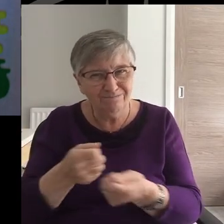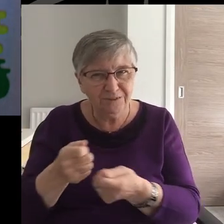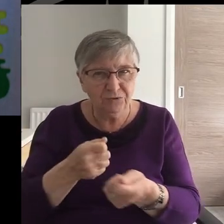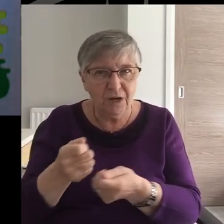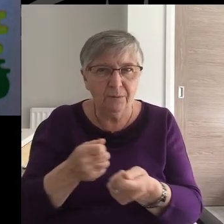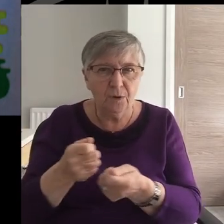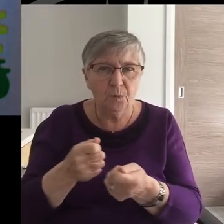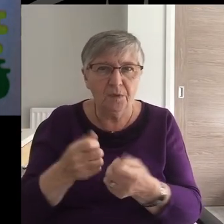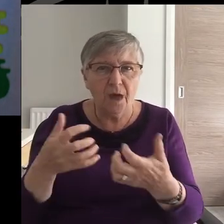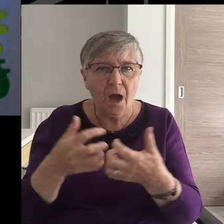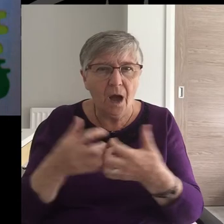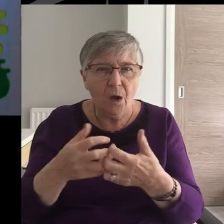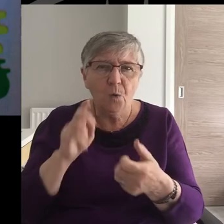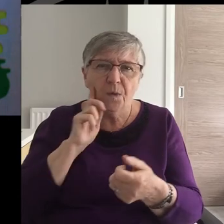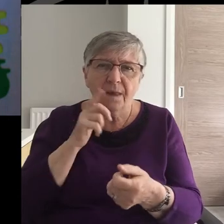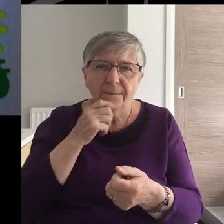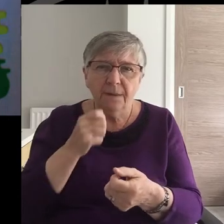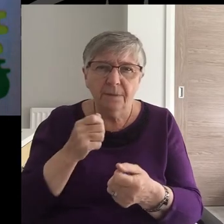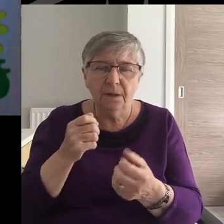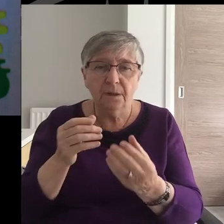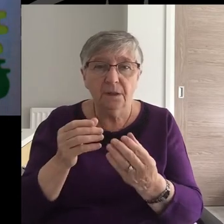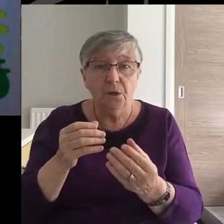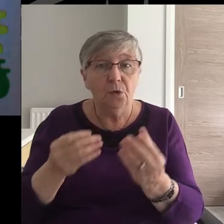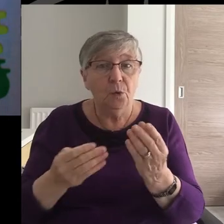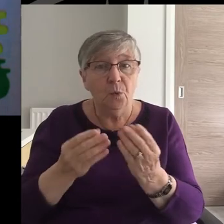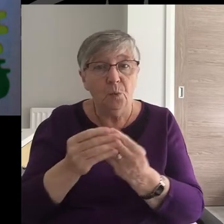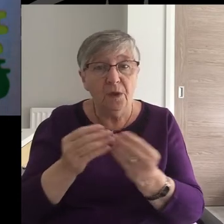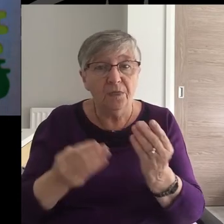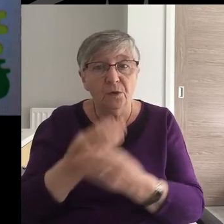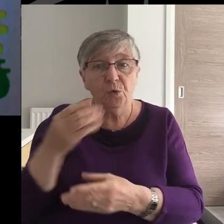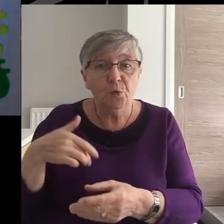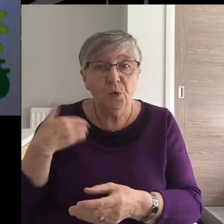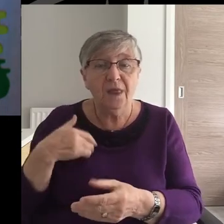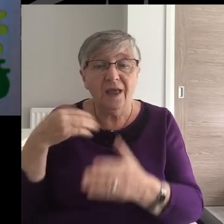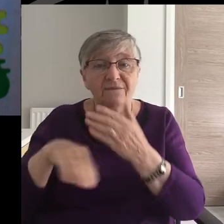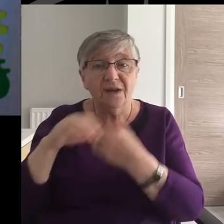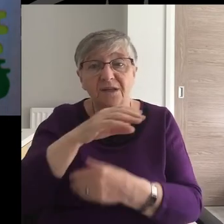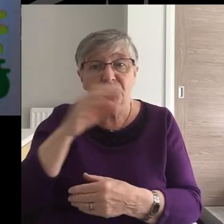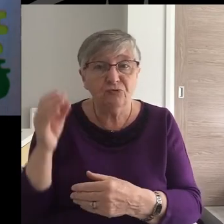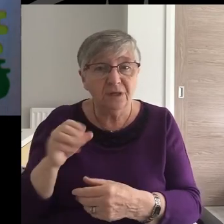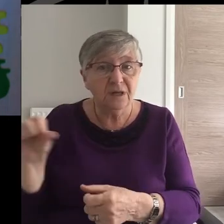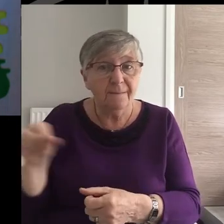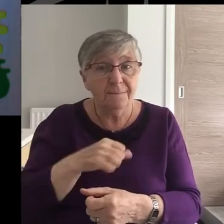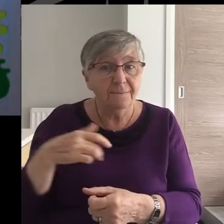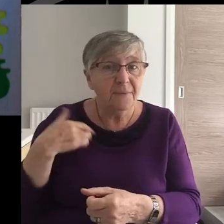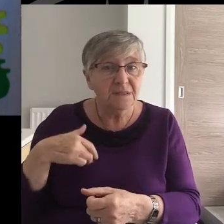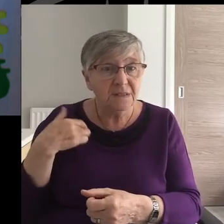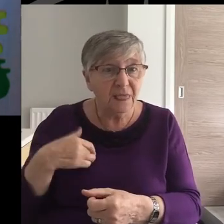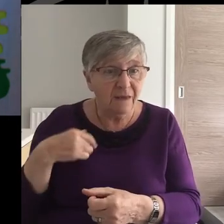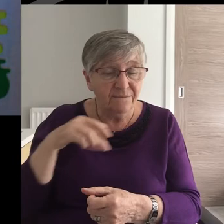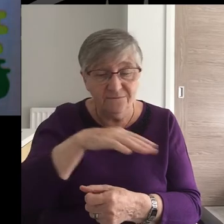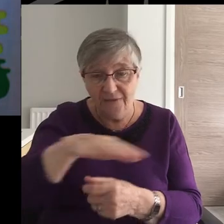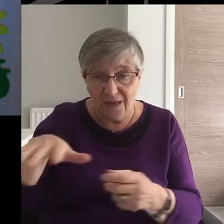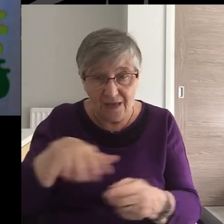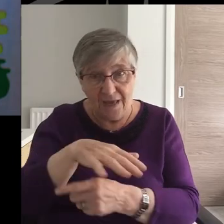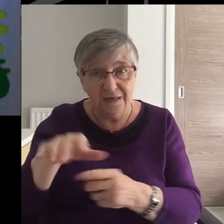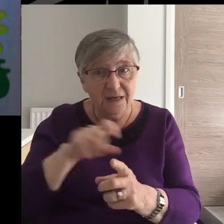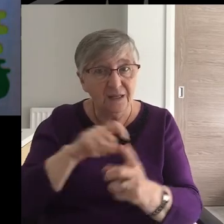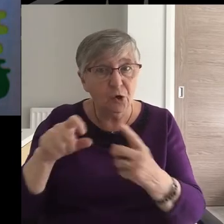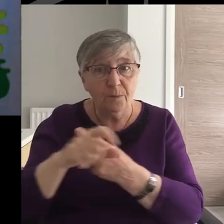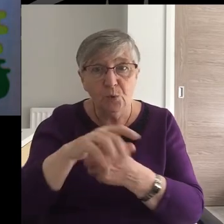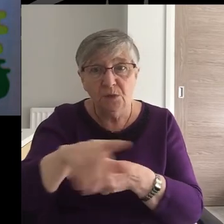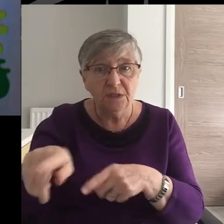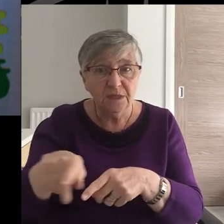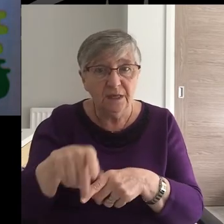with how those who have new life in Christ must live in the society and circumstances